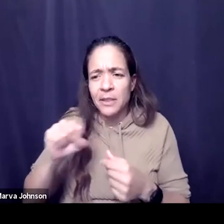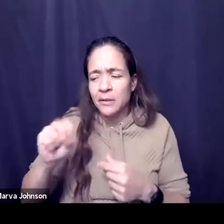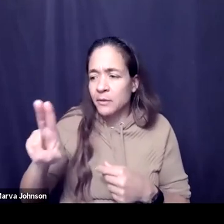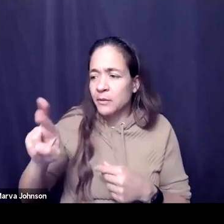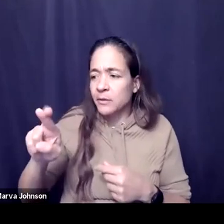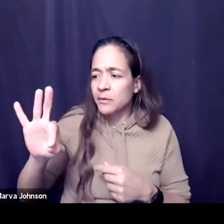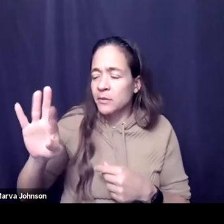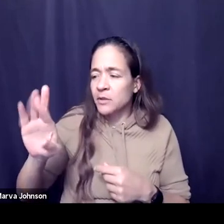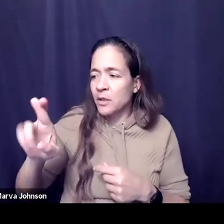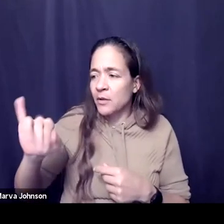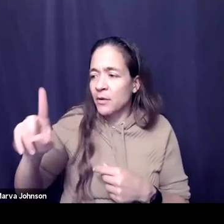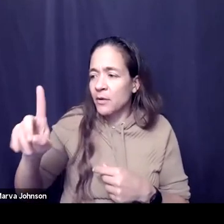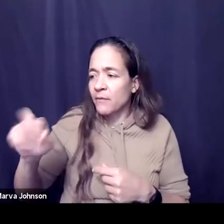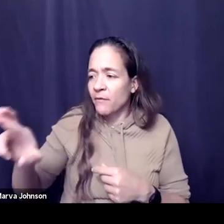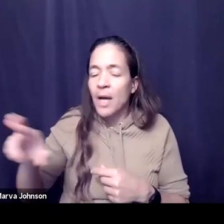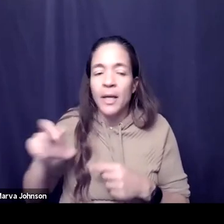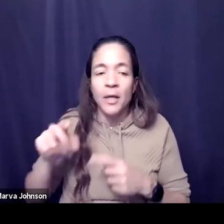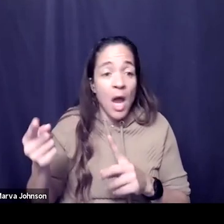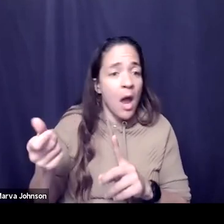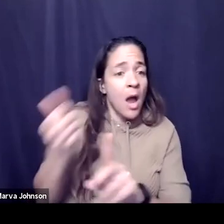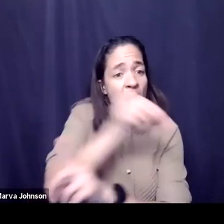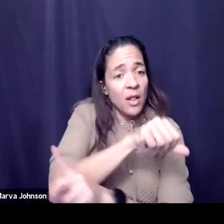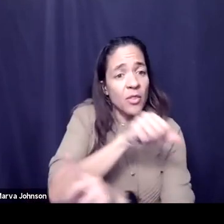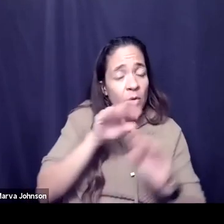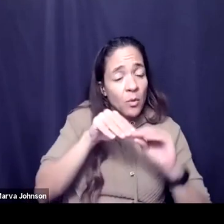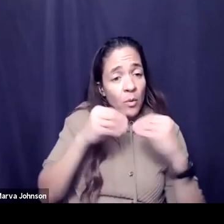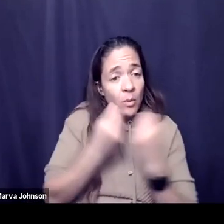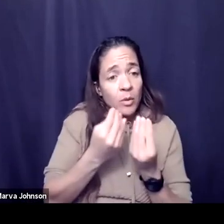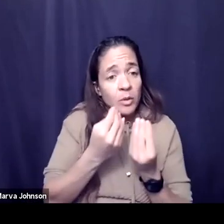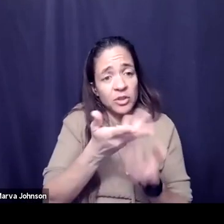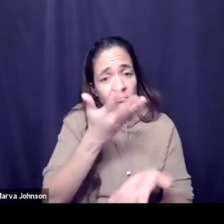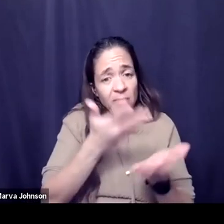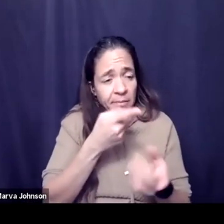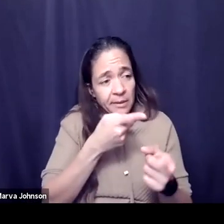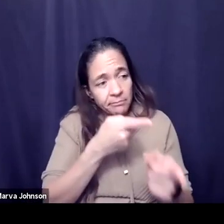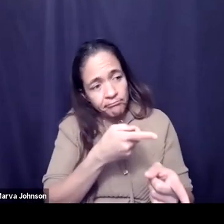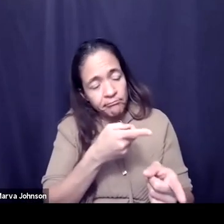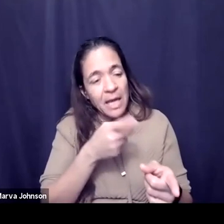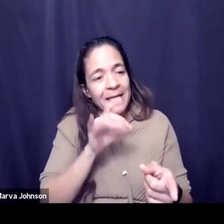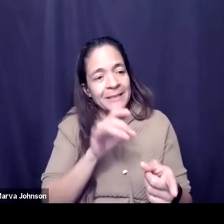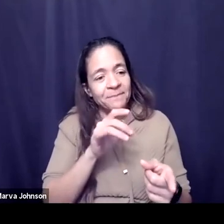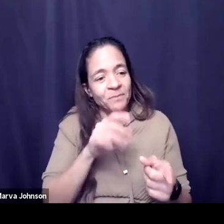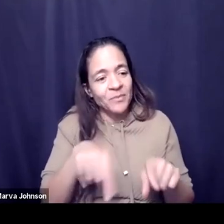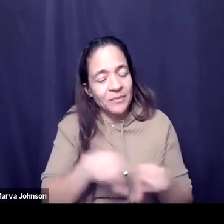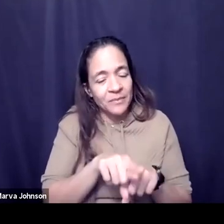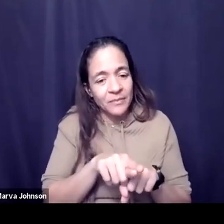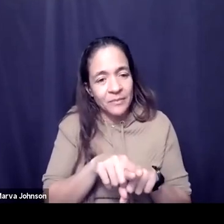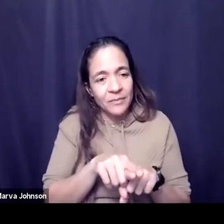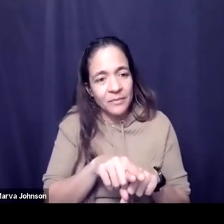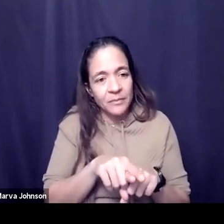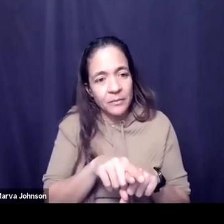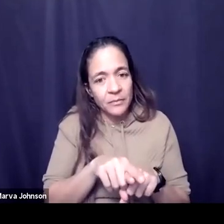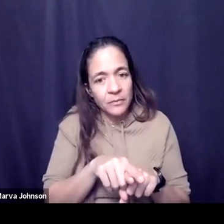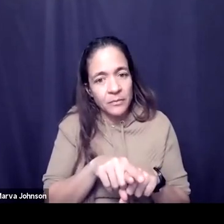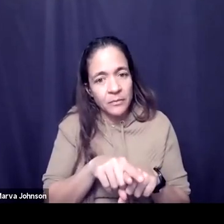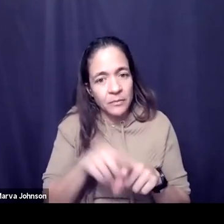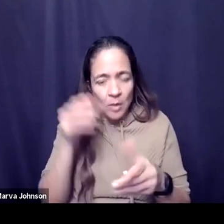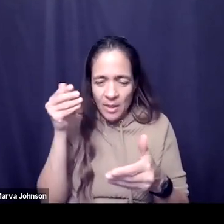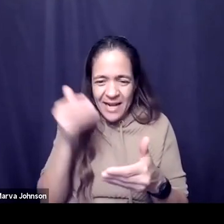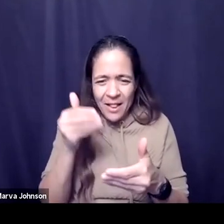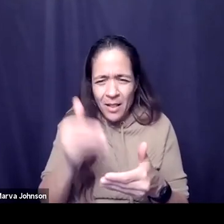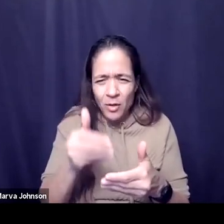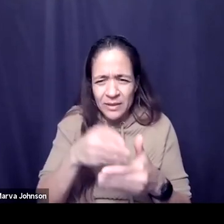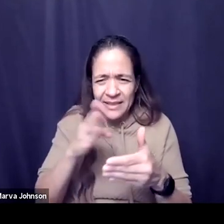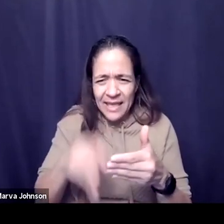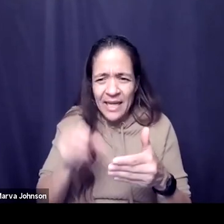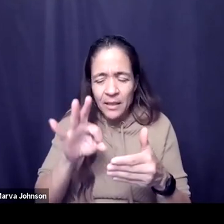creative mornings surf rider are there some other organizations that you might point to to say this hoax as you're taking a little time towards the end of this year and reflecting about next